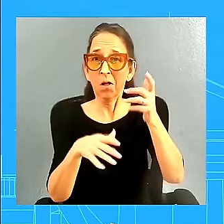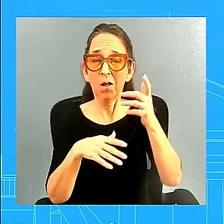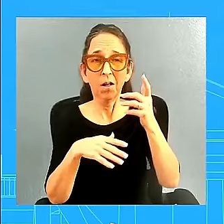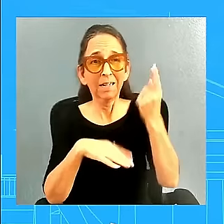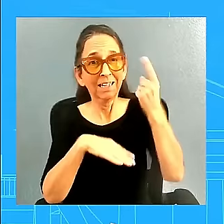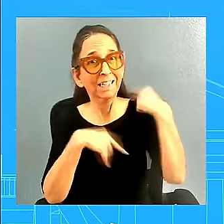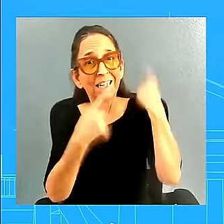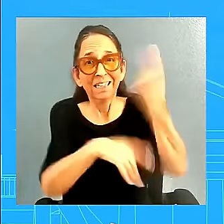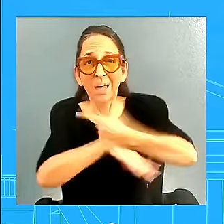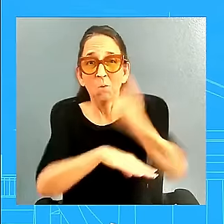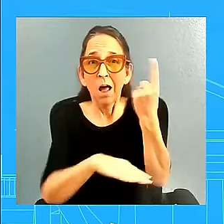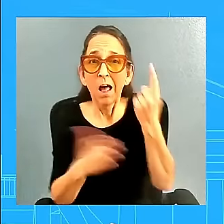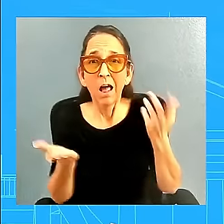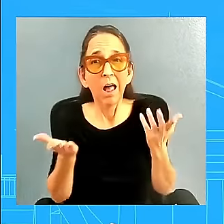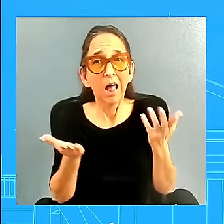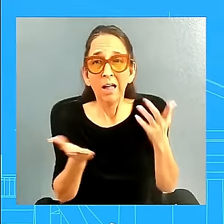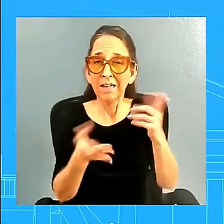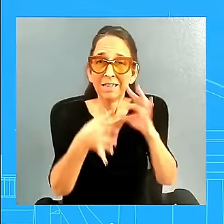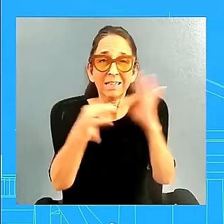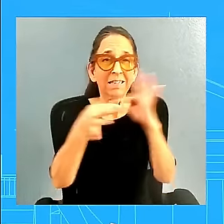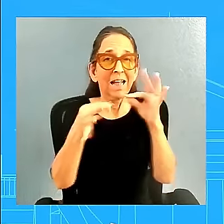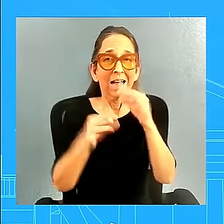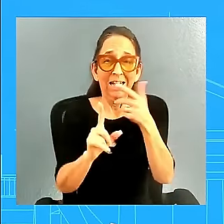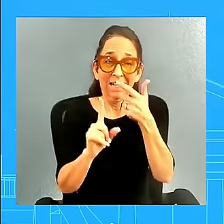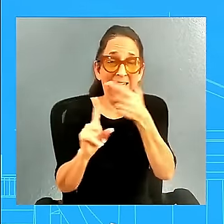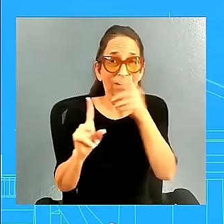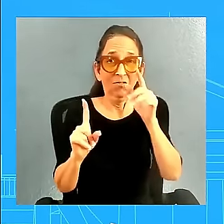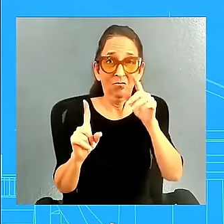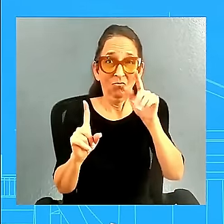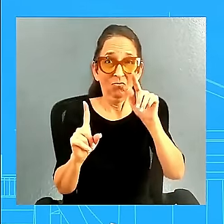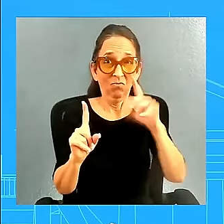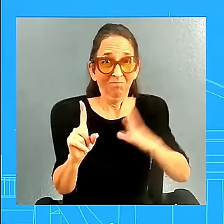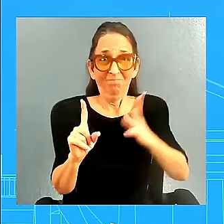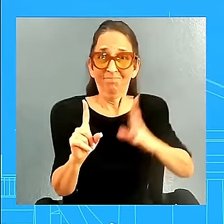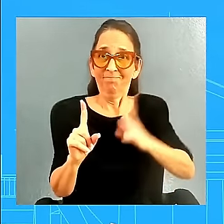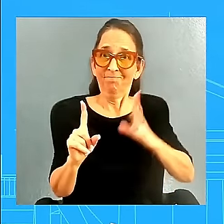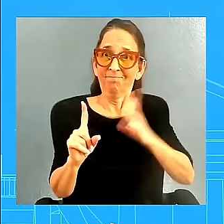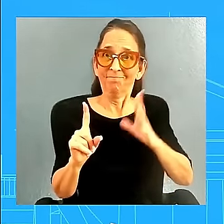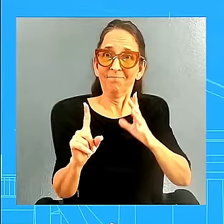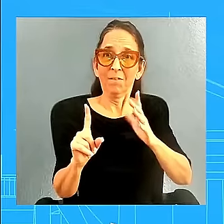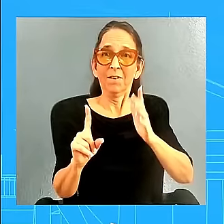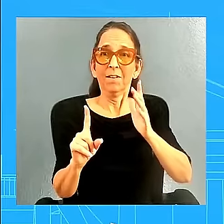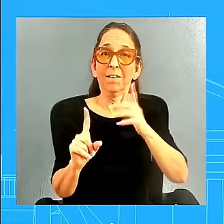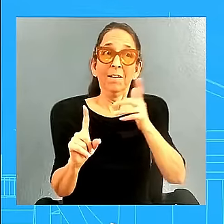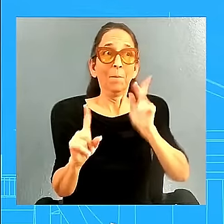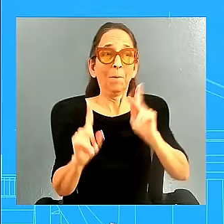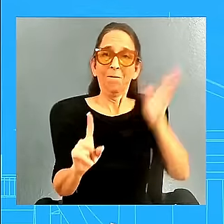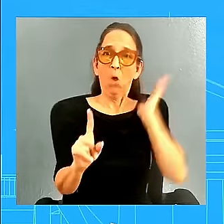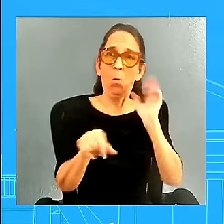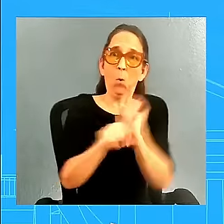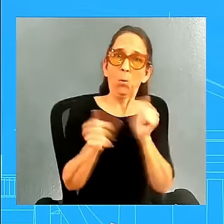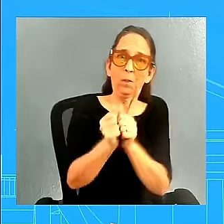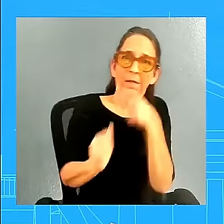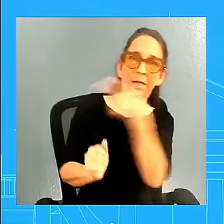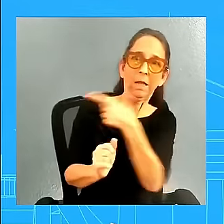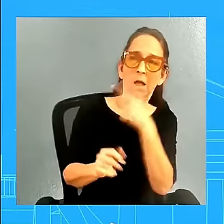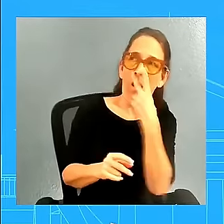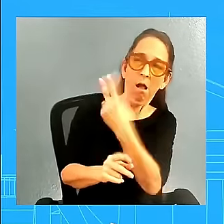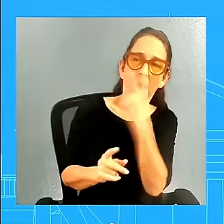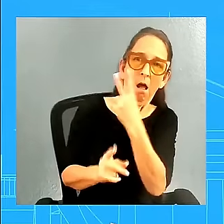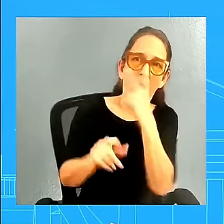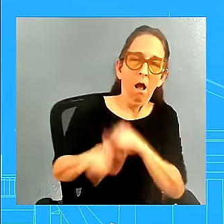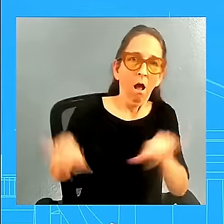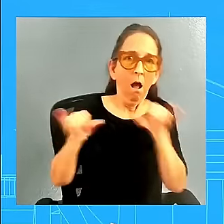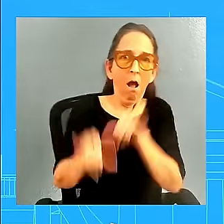from officials, former officials that worked for the former President say this as well. So, you know, do we